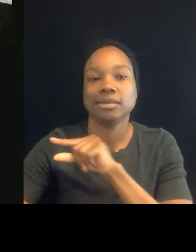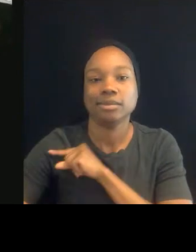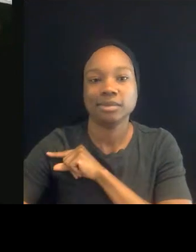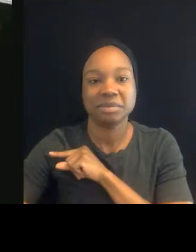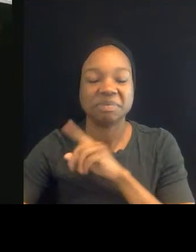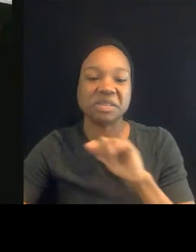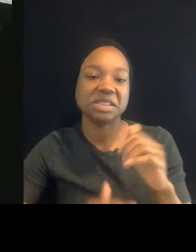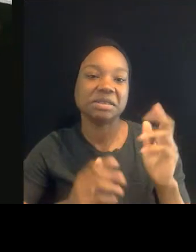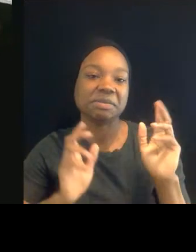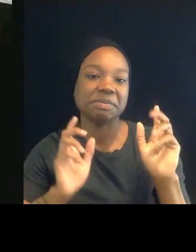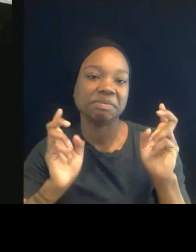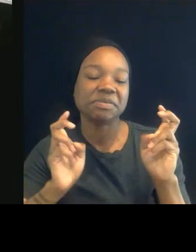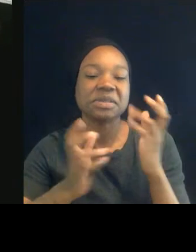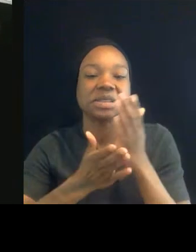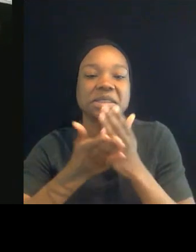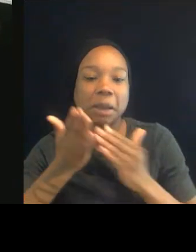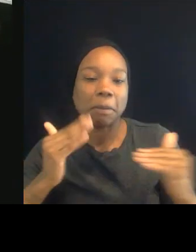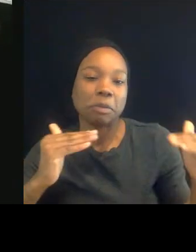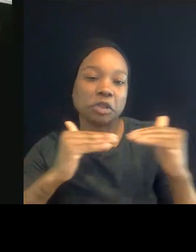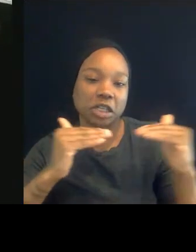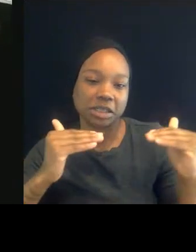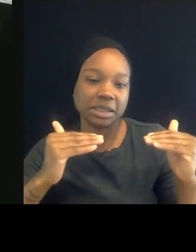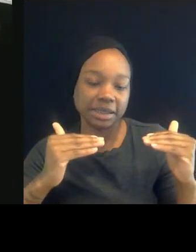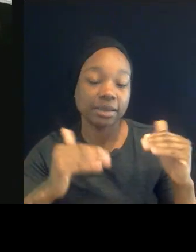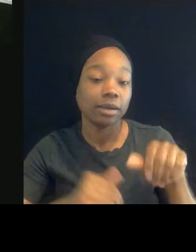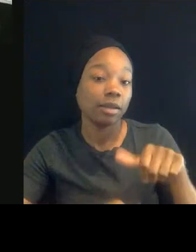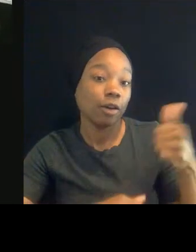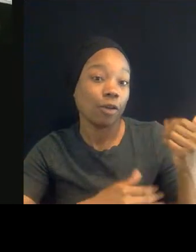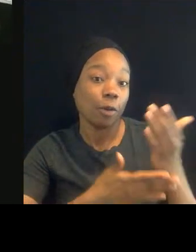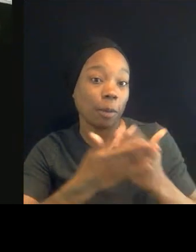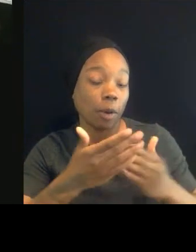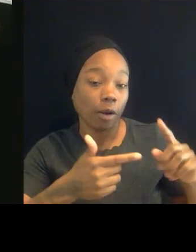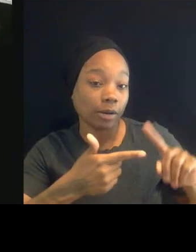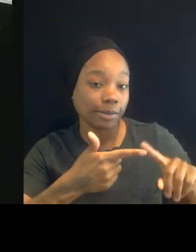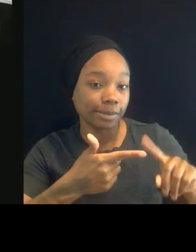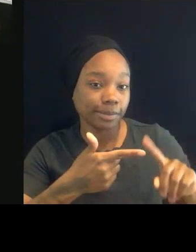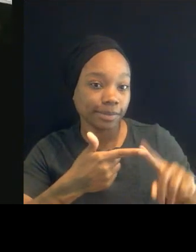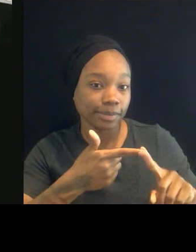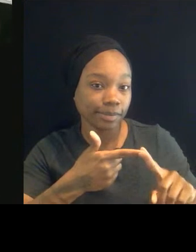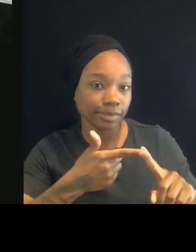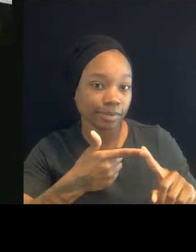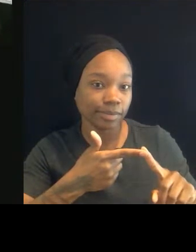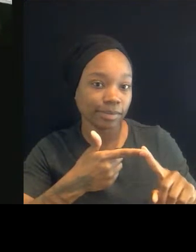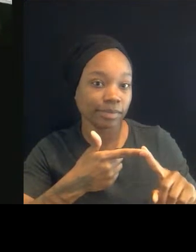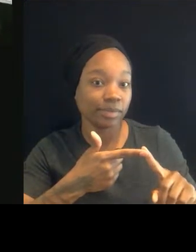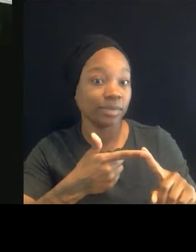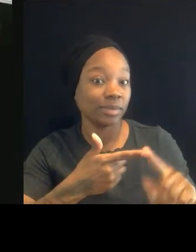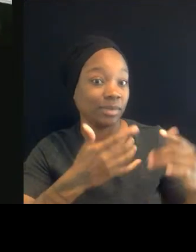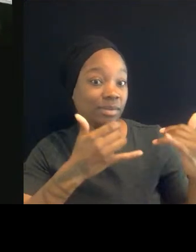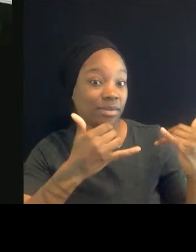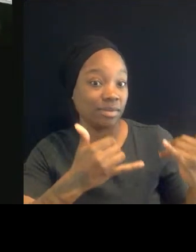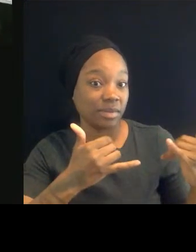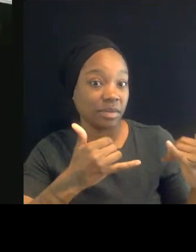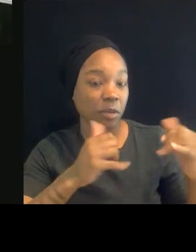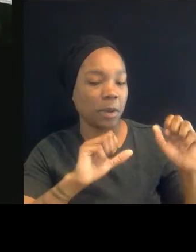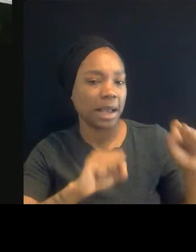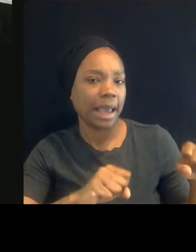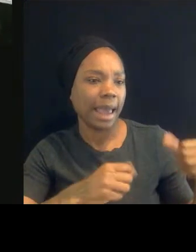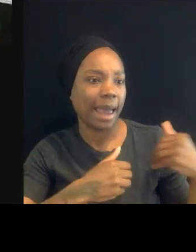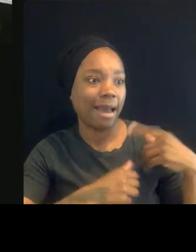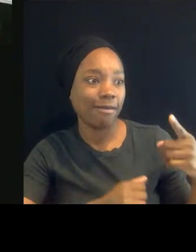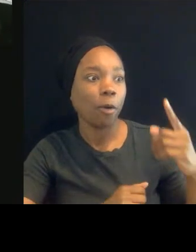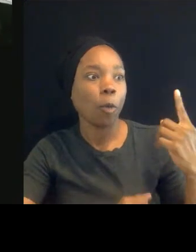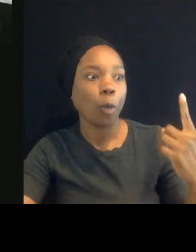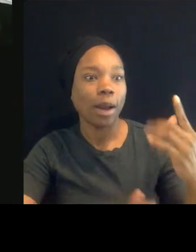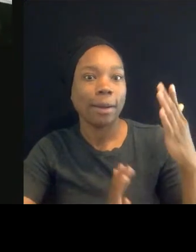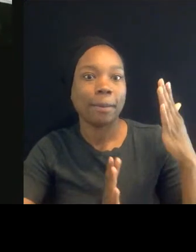And I think the other piece of this is that, what I can mention, the conviction demonstrates, is you might be able to hold this one individual accountable, but it's really bigger